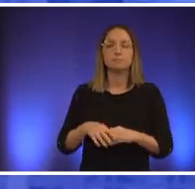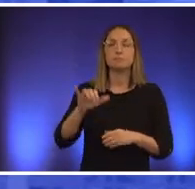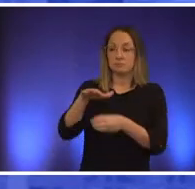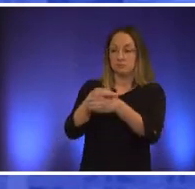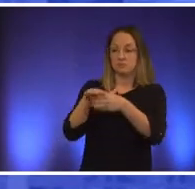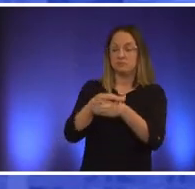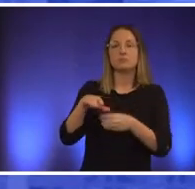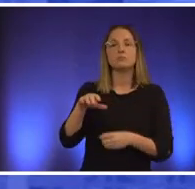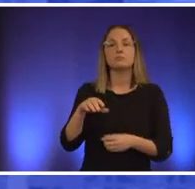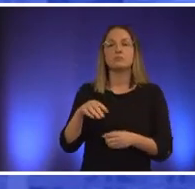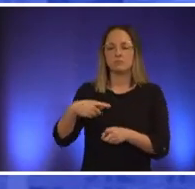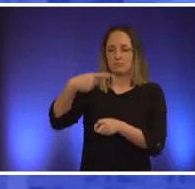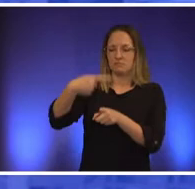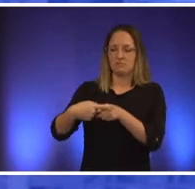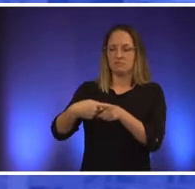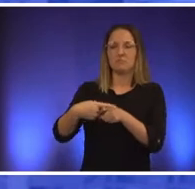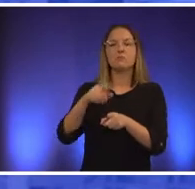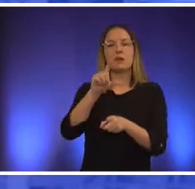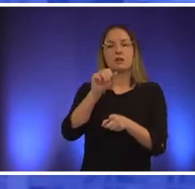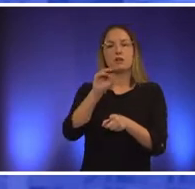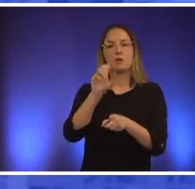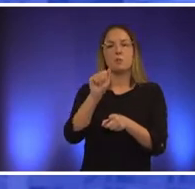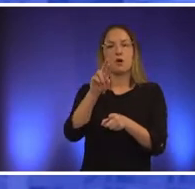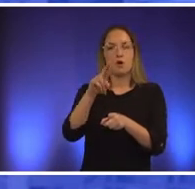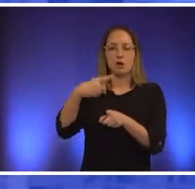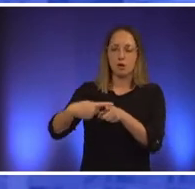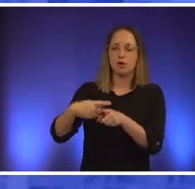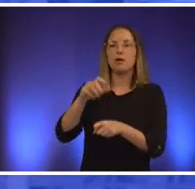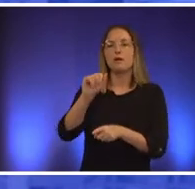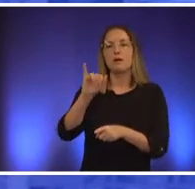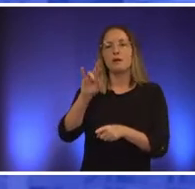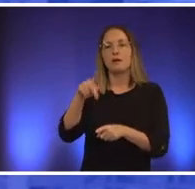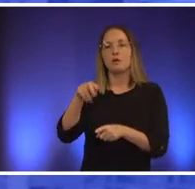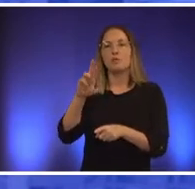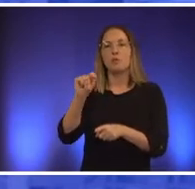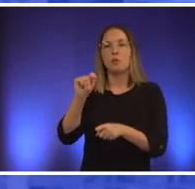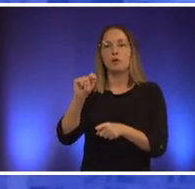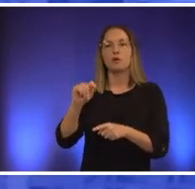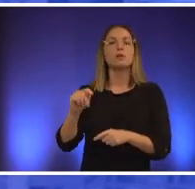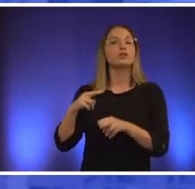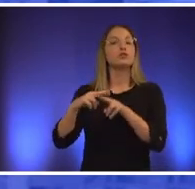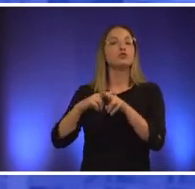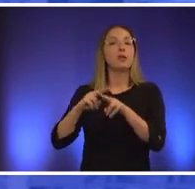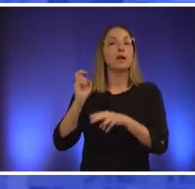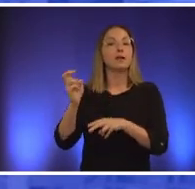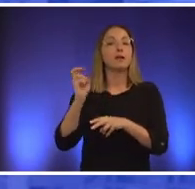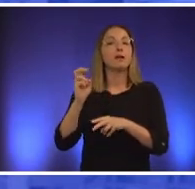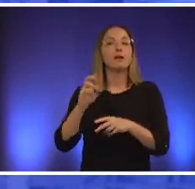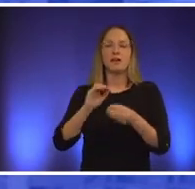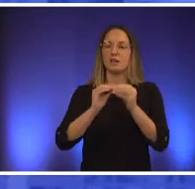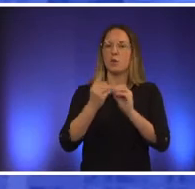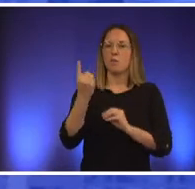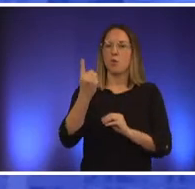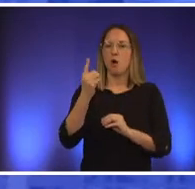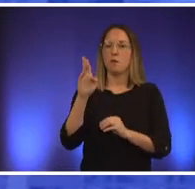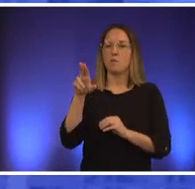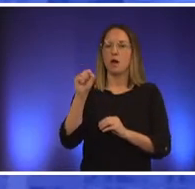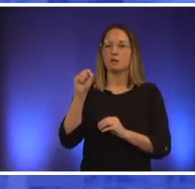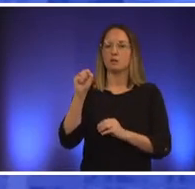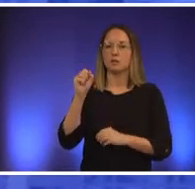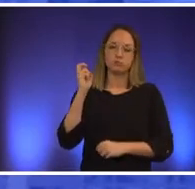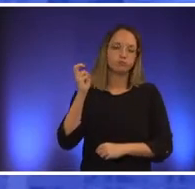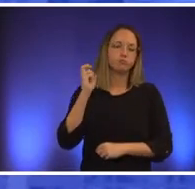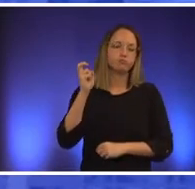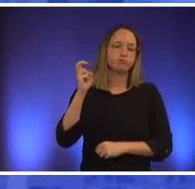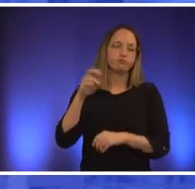the intersection of lamar and airport is a train station and the number one bus that goes by with high frequency that's our that's our that's